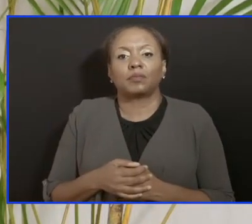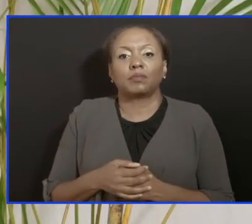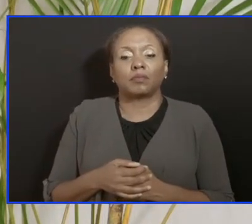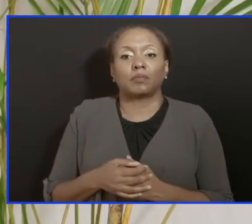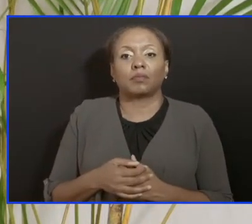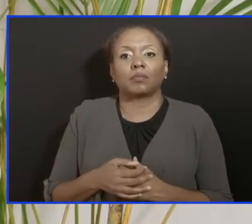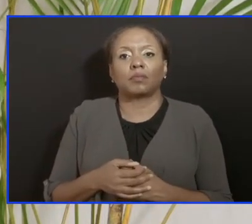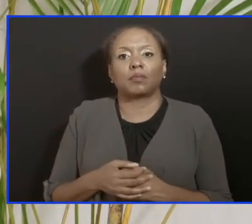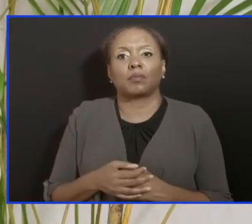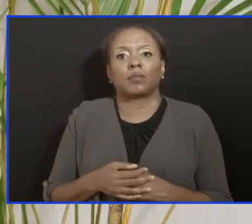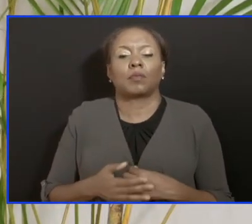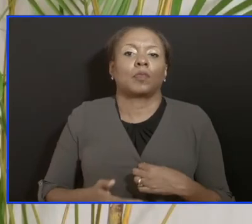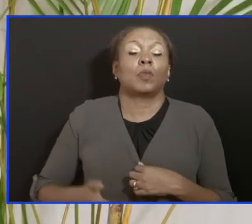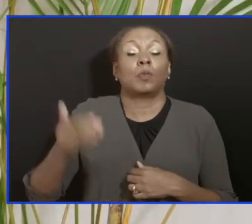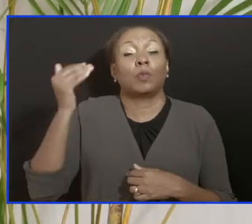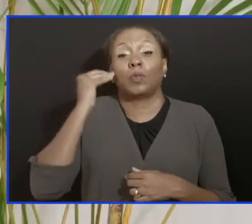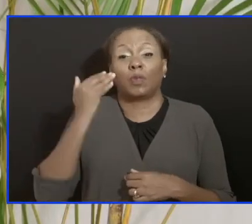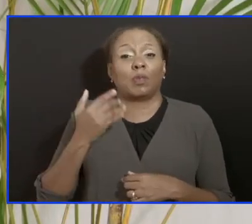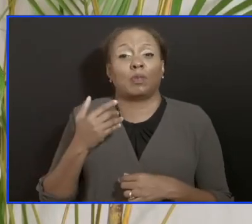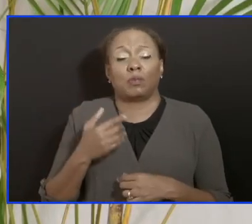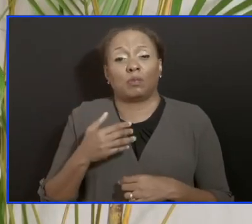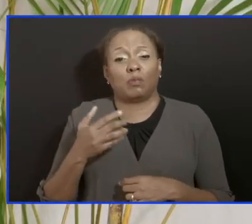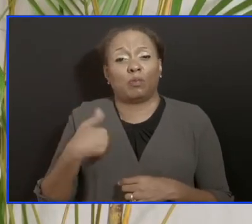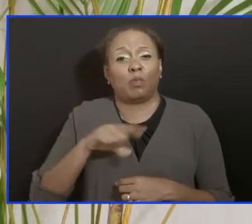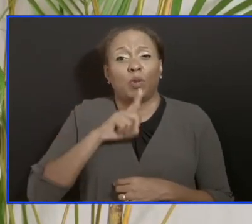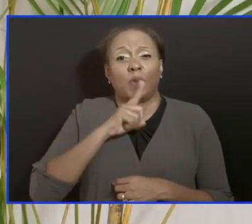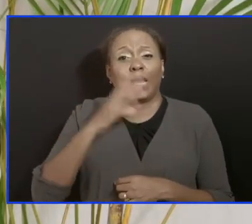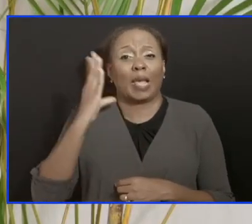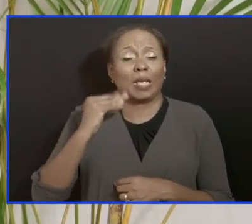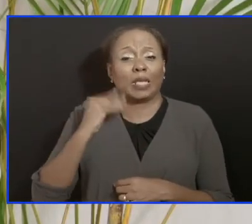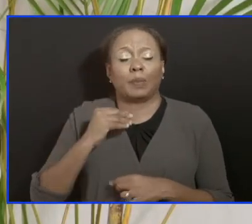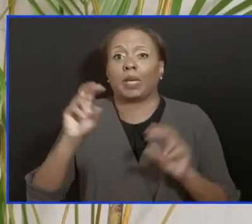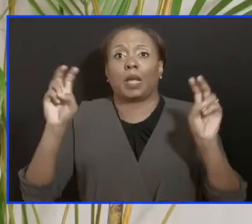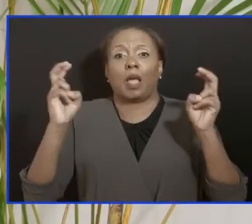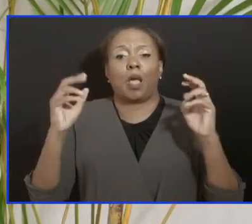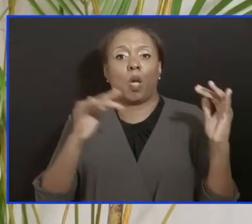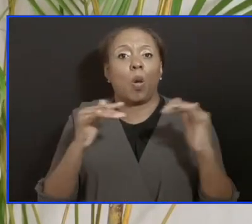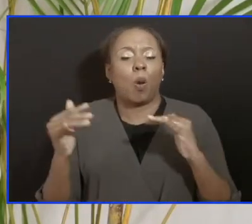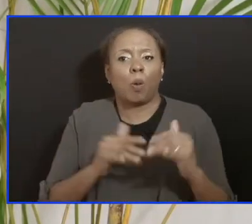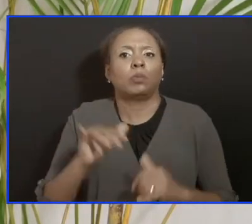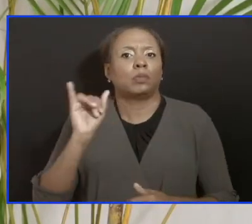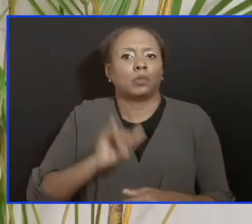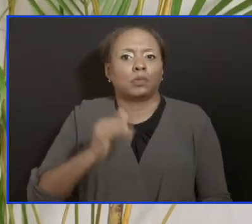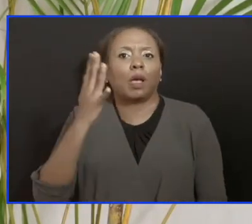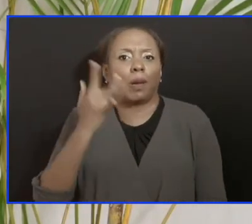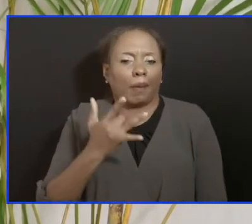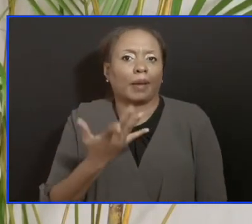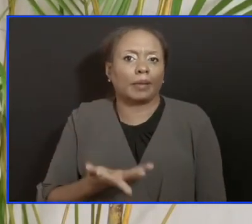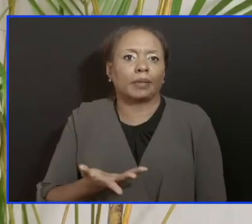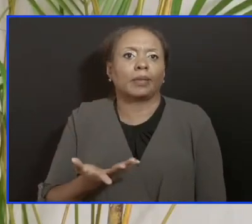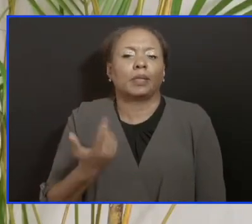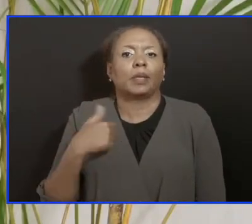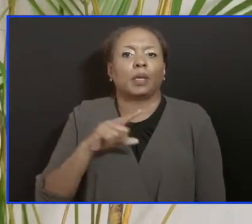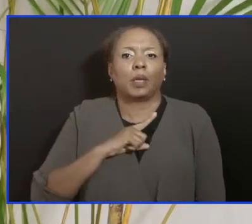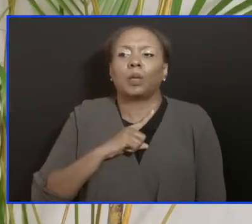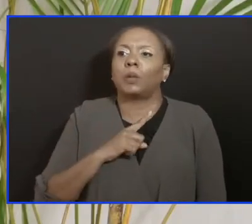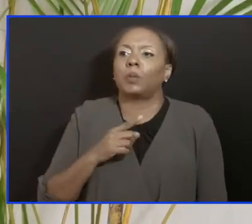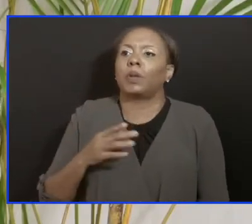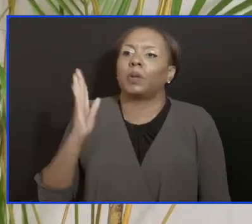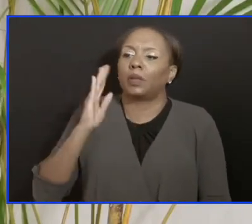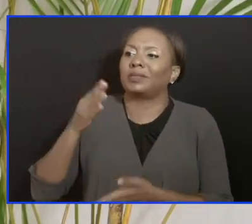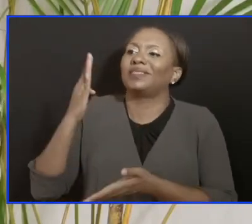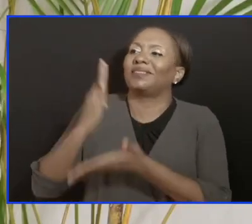said, this is a prolonged and protracted war. So we have to pace ourselves. And so that is irrational for that. I want to